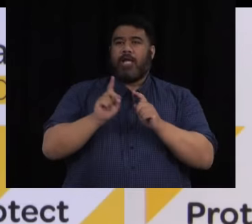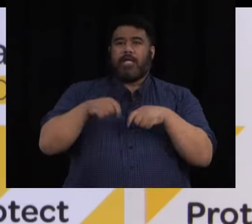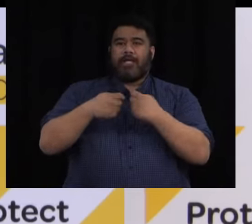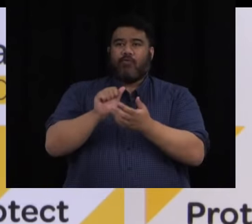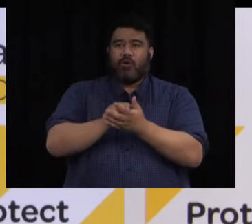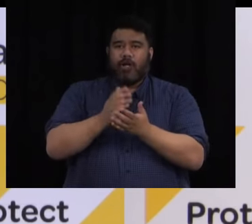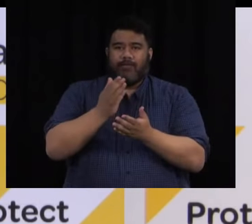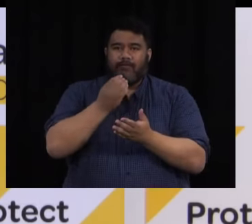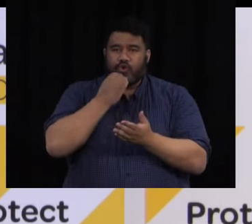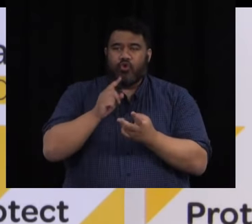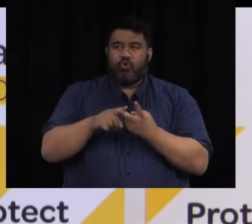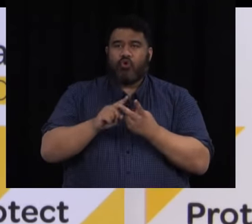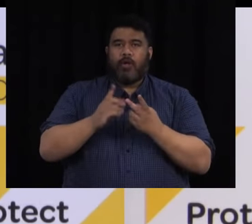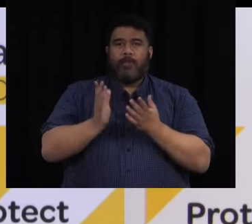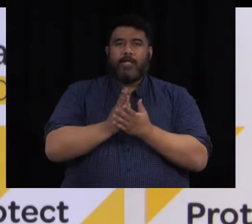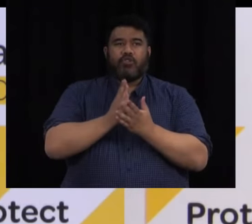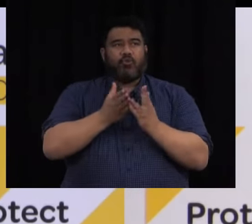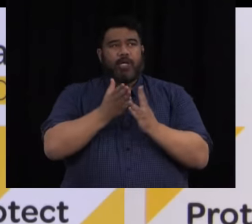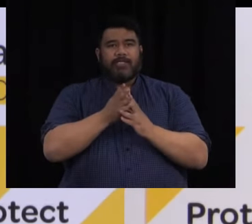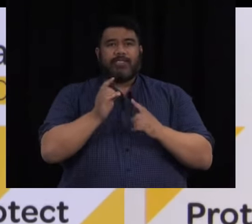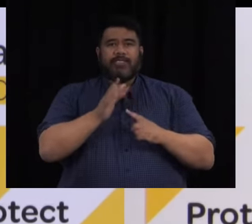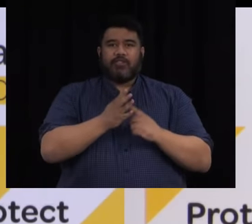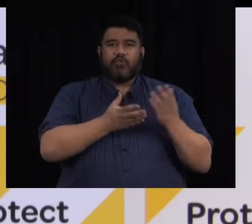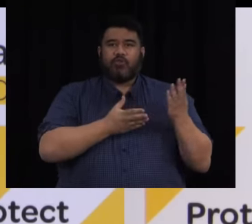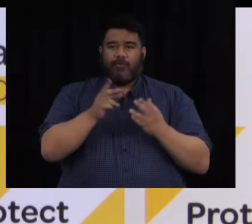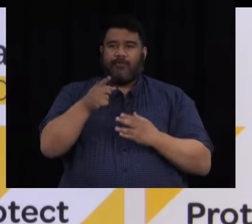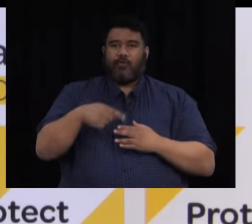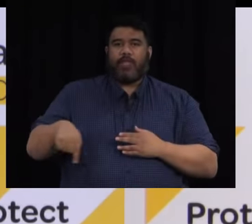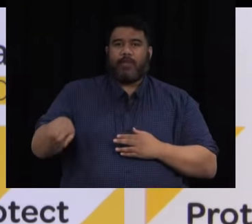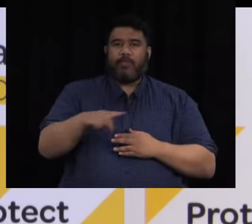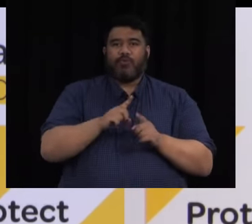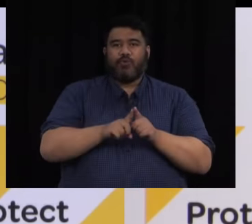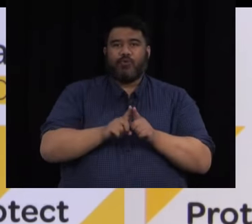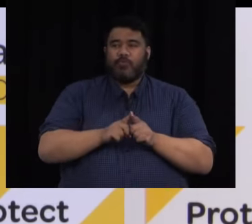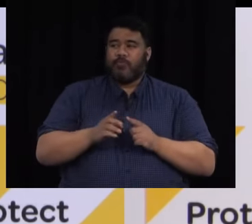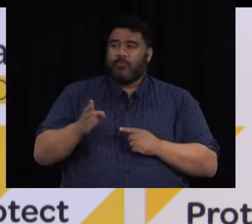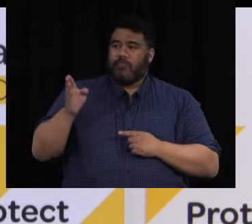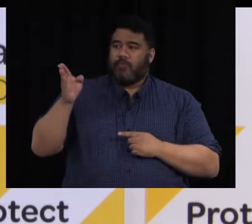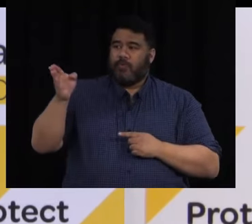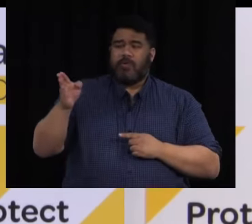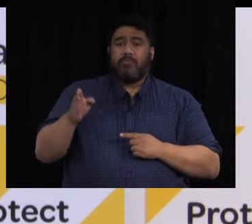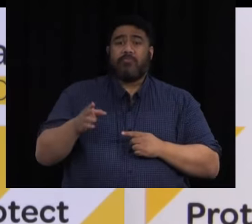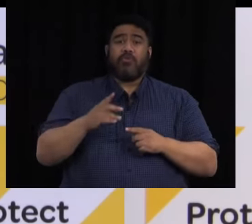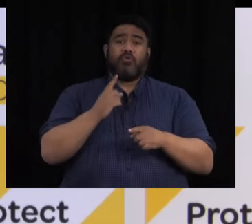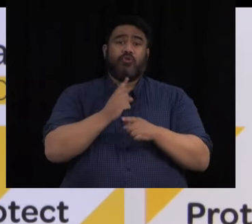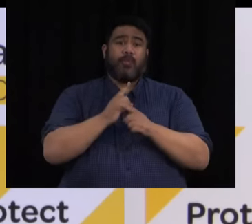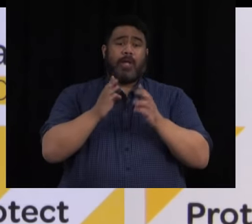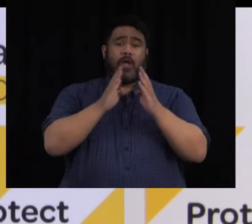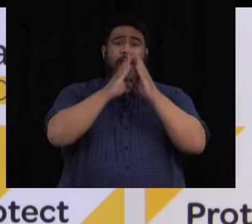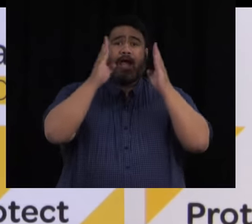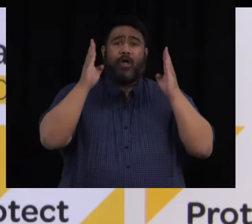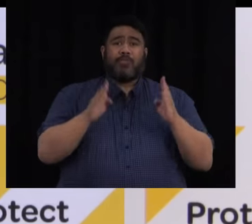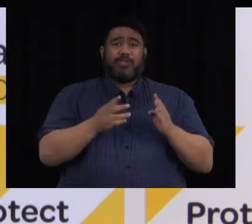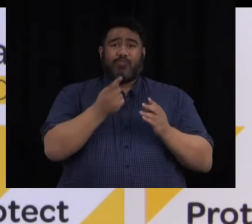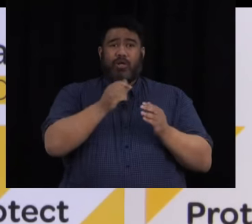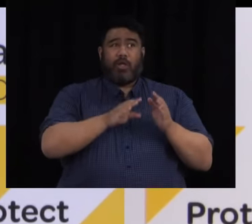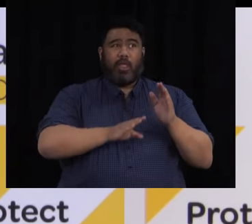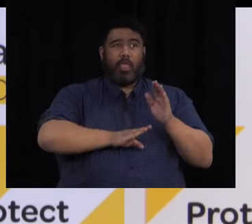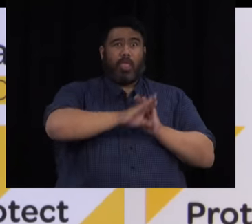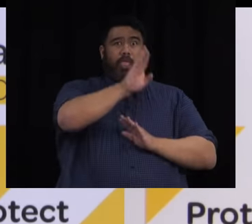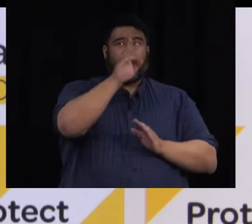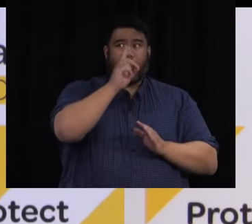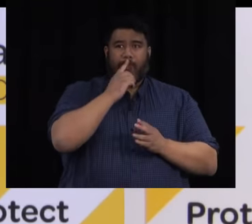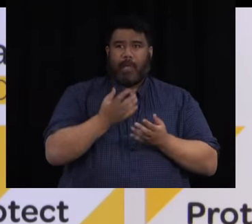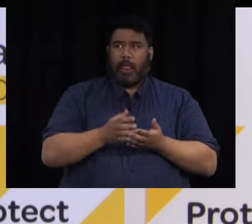essential services they need to... Jo and then Derek and then Henry. The housing crisis has been around longer than the COVID crisis has. We've seen growing